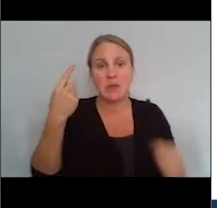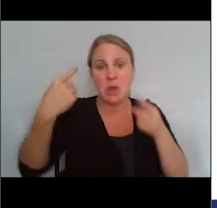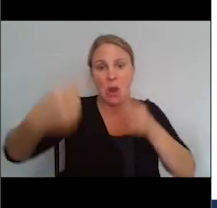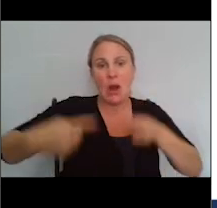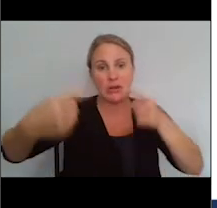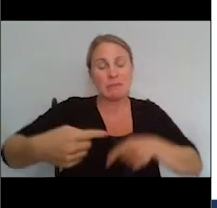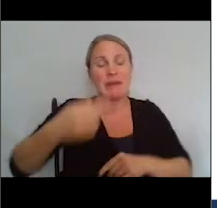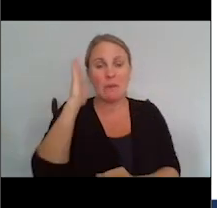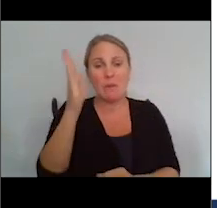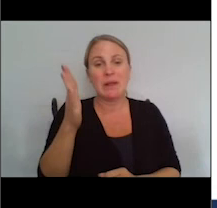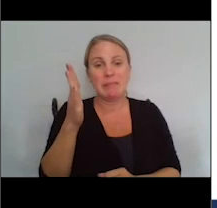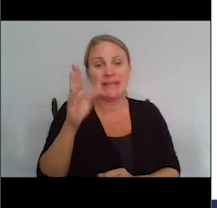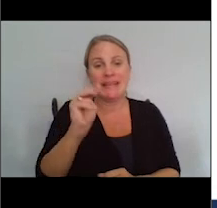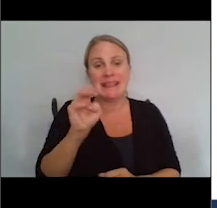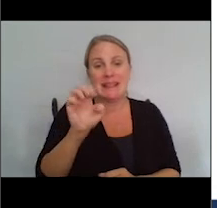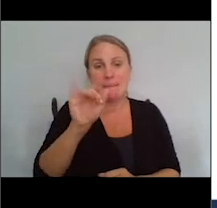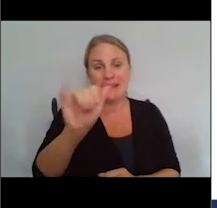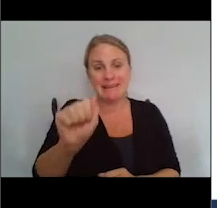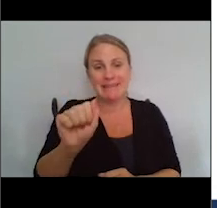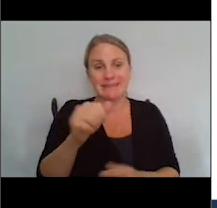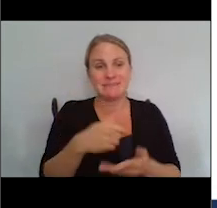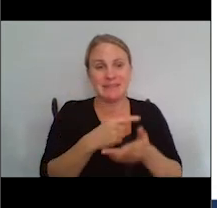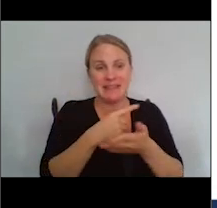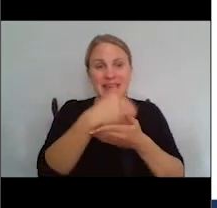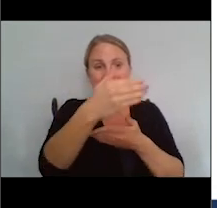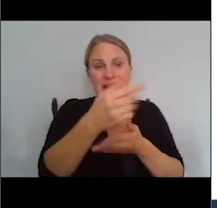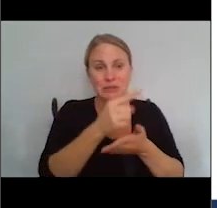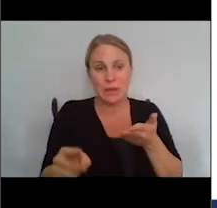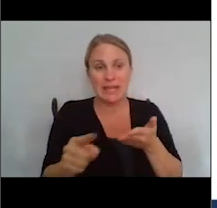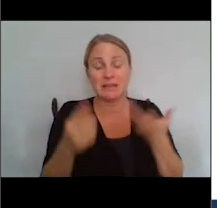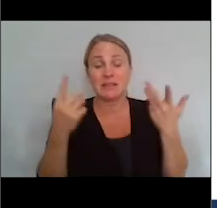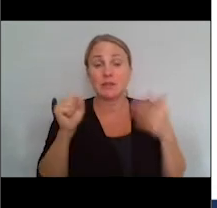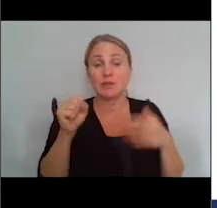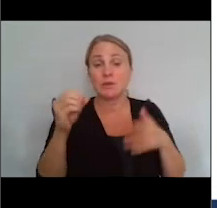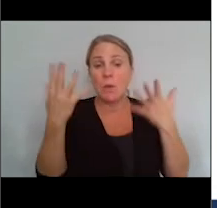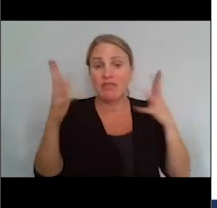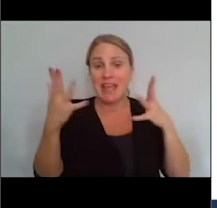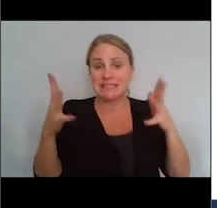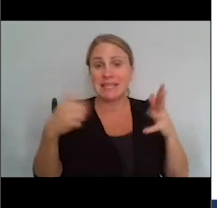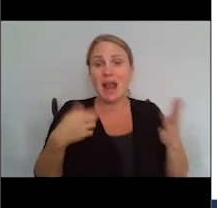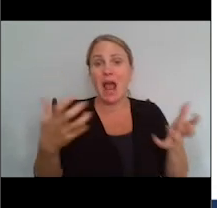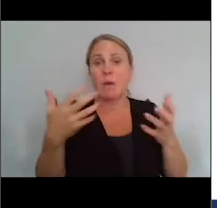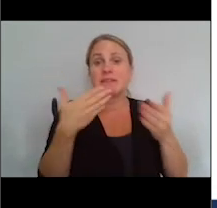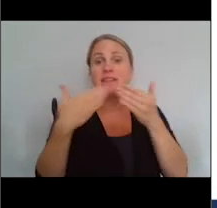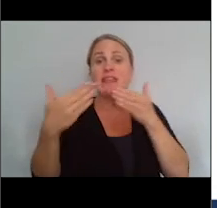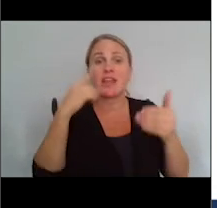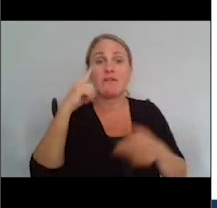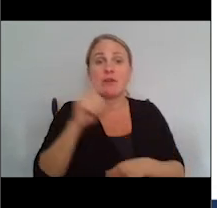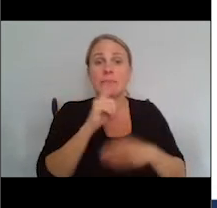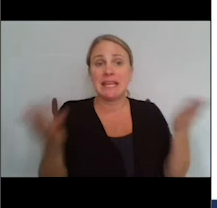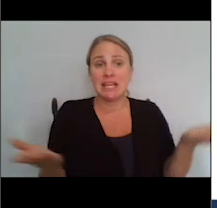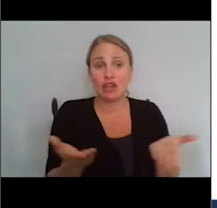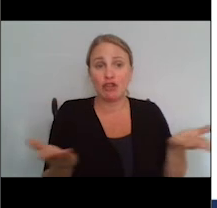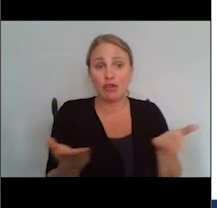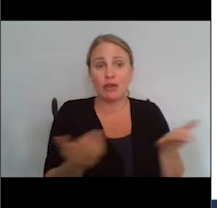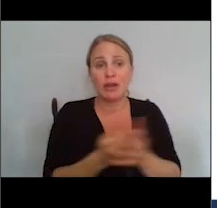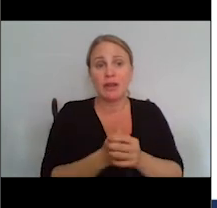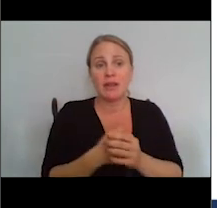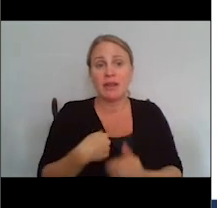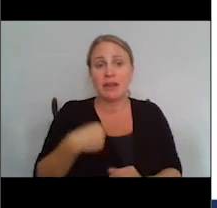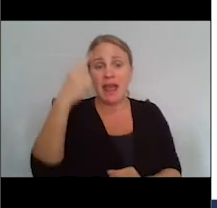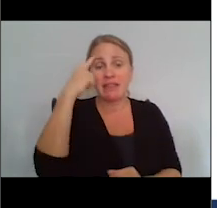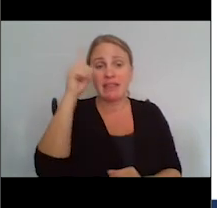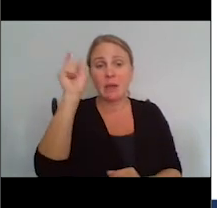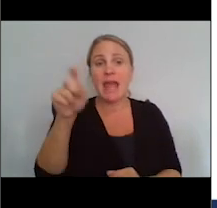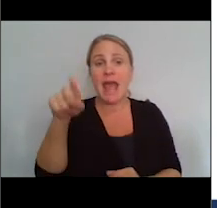media as soon as it's out within the next week. So that's it. I want to thank everyone for being here. I think we have